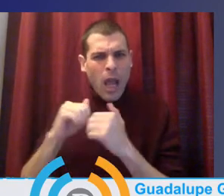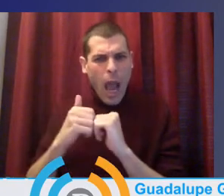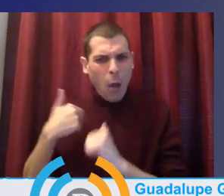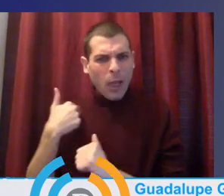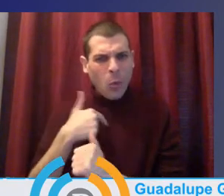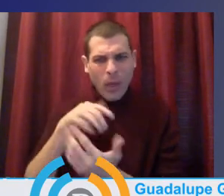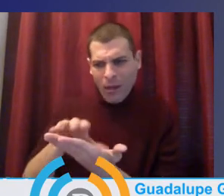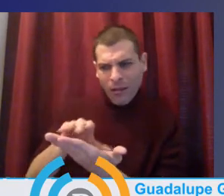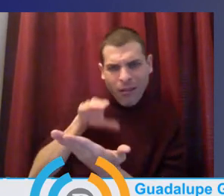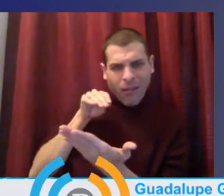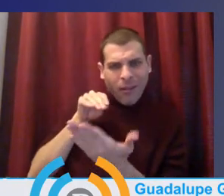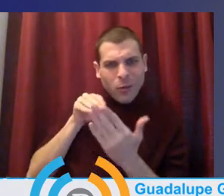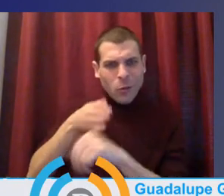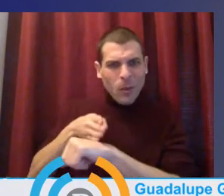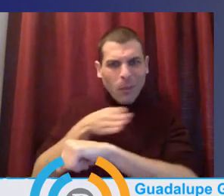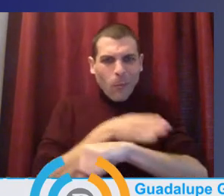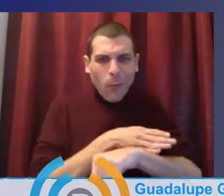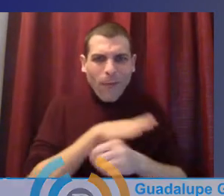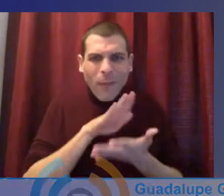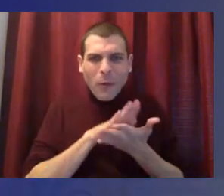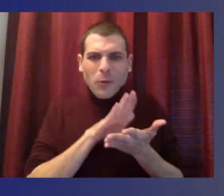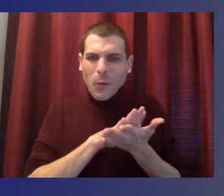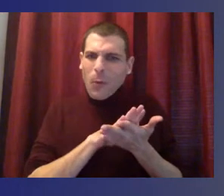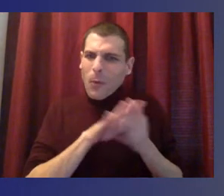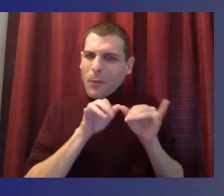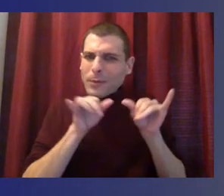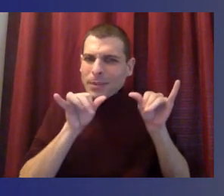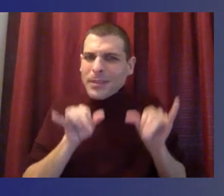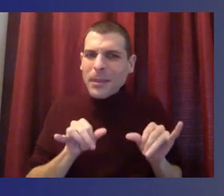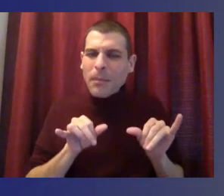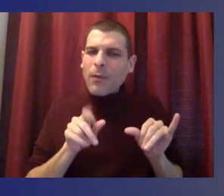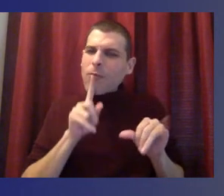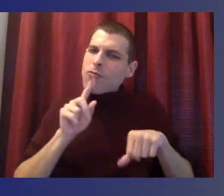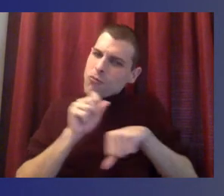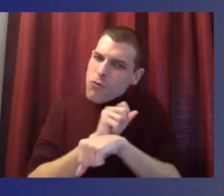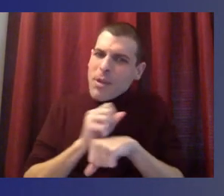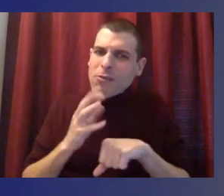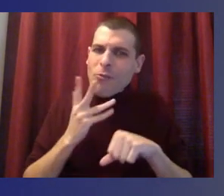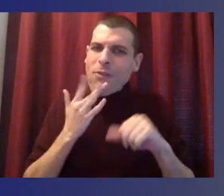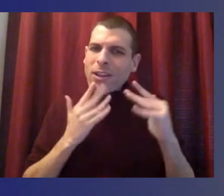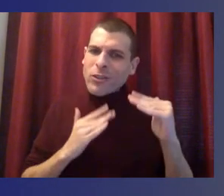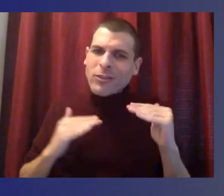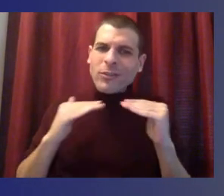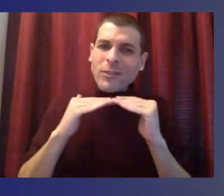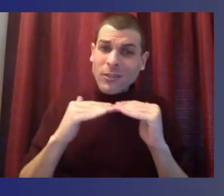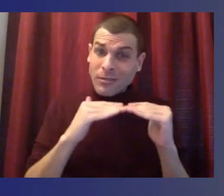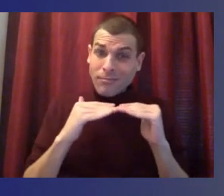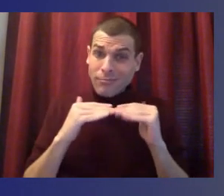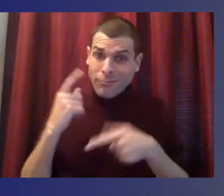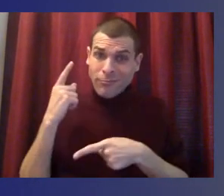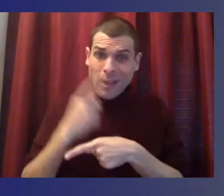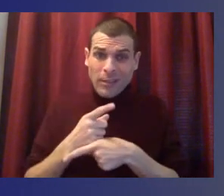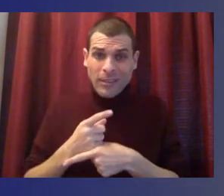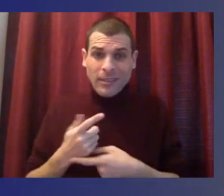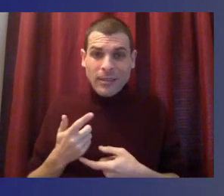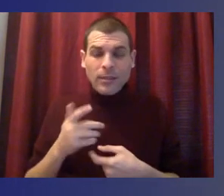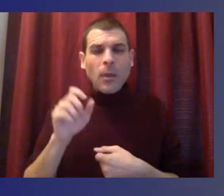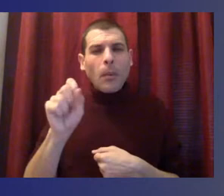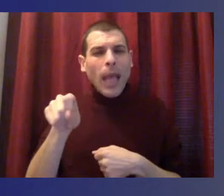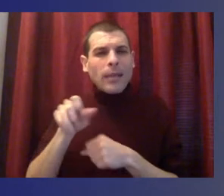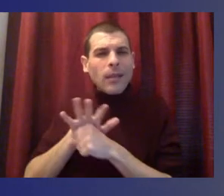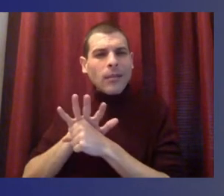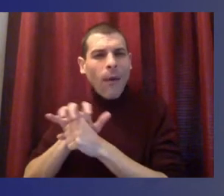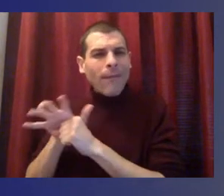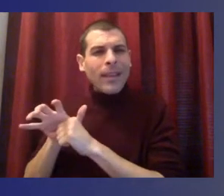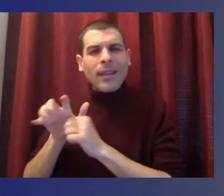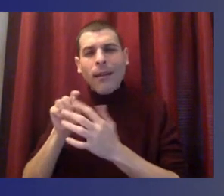how does it actually lead towards racial equity and social justice? So this pandemic aside, you know, we have as a community said, you